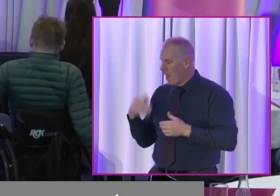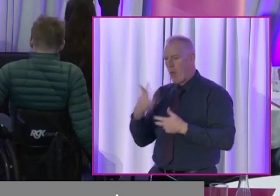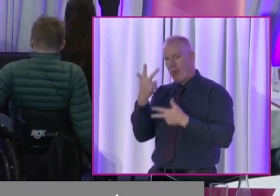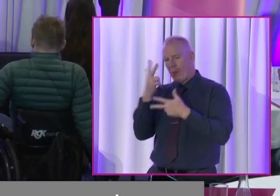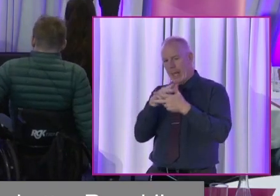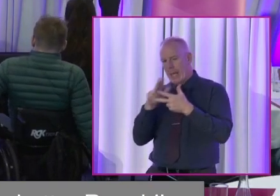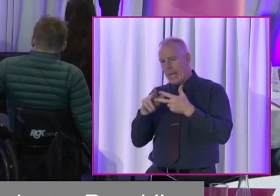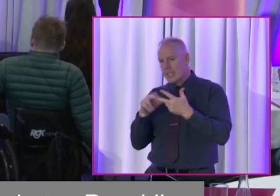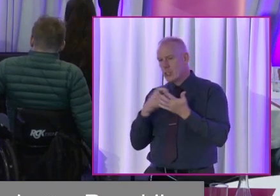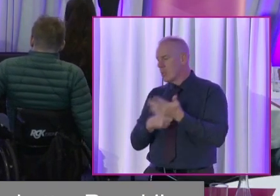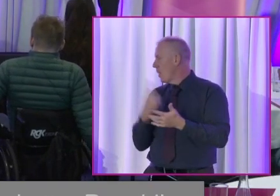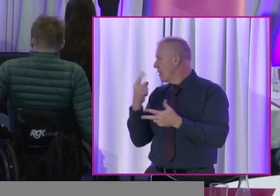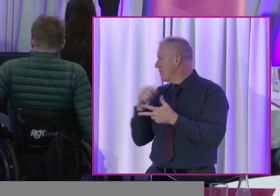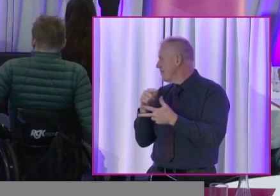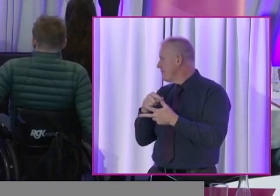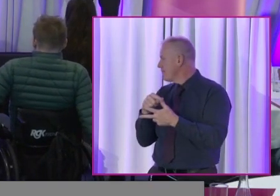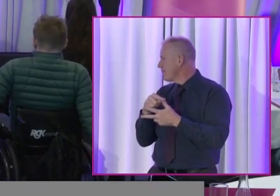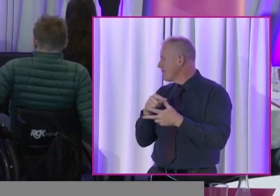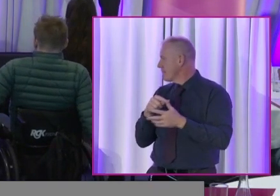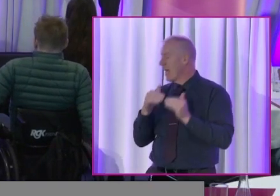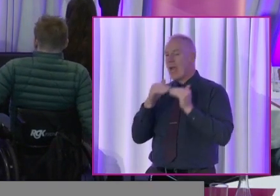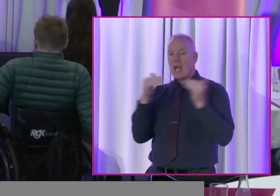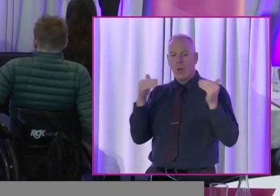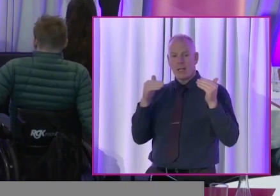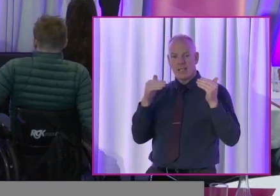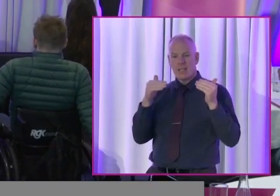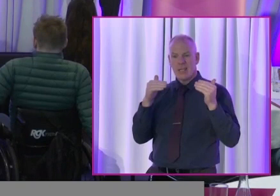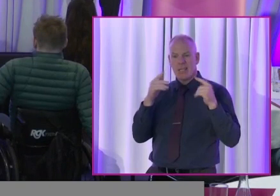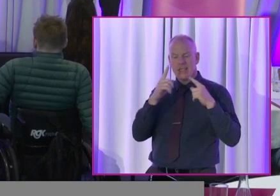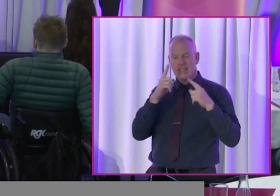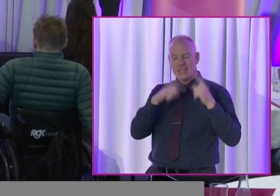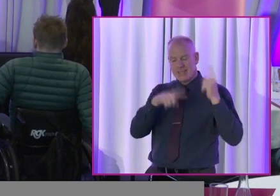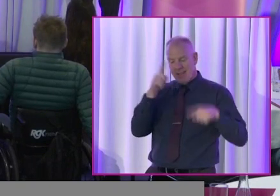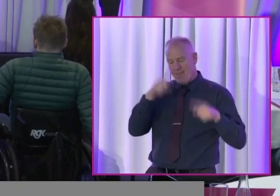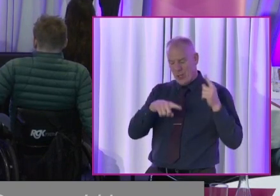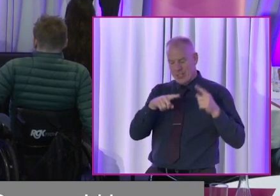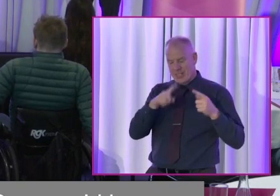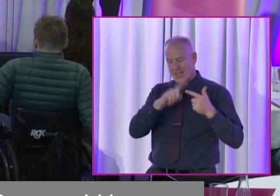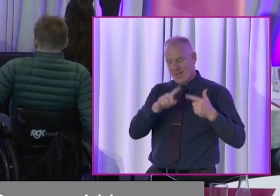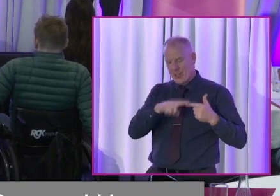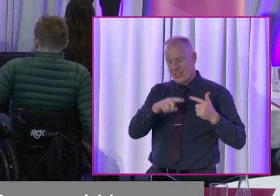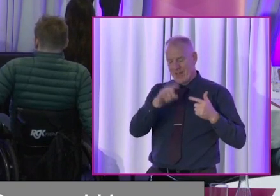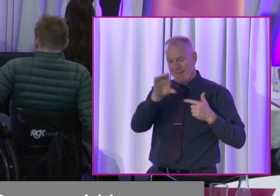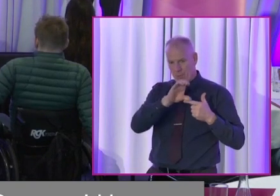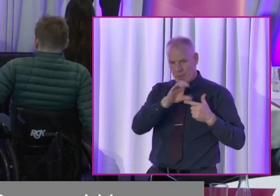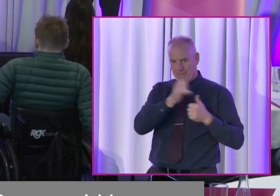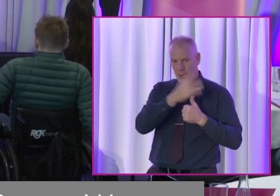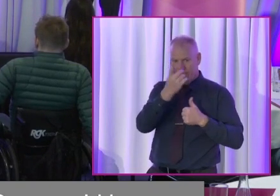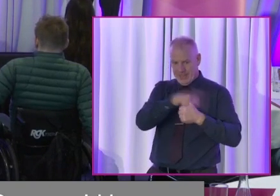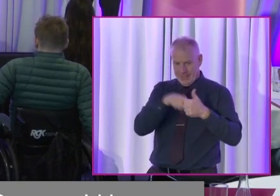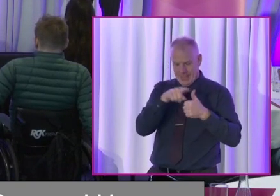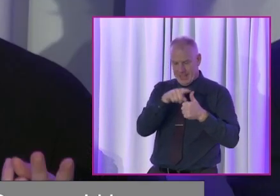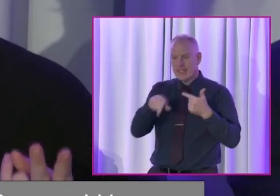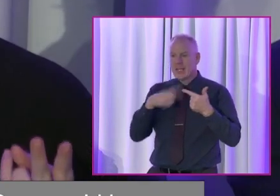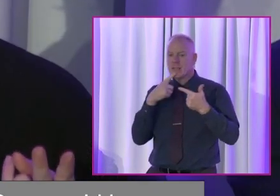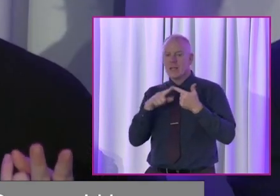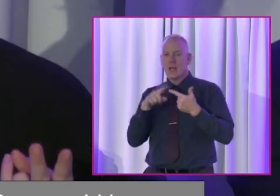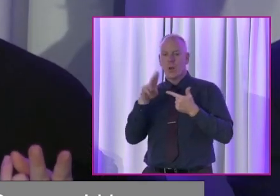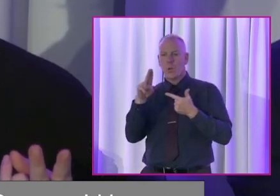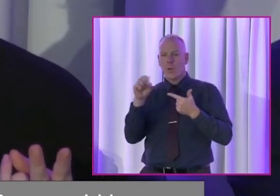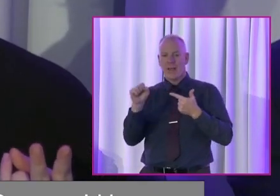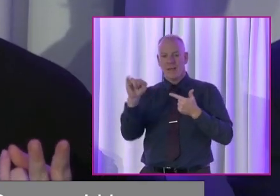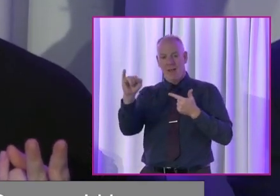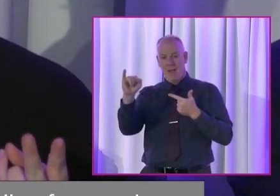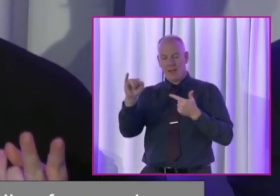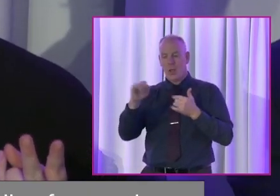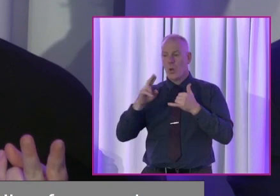three really quick suggestions. One would be an equality and diversity fund so that there is funding available for people with disabilities. The second thing I would say is the USI, the Union